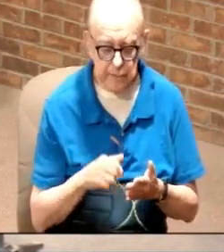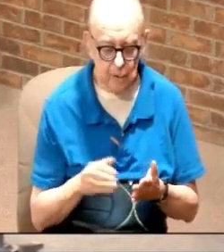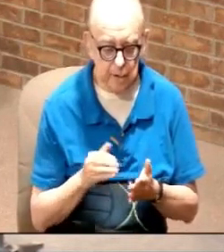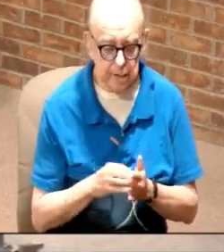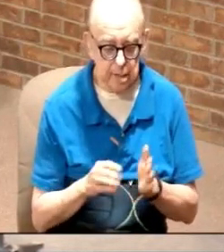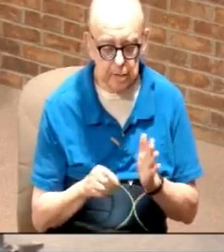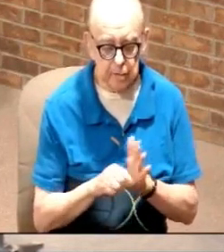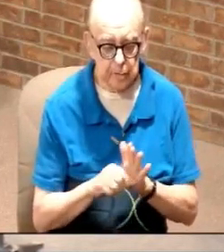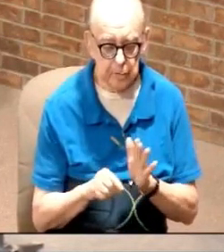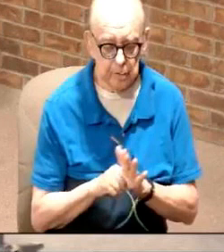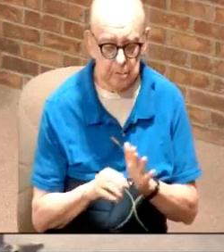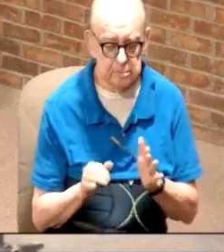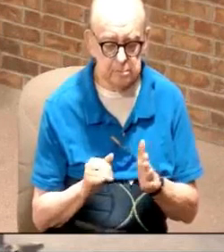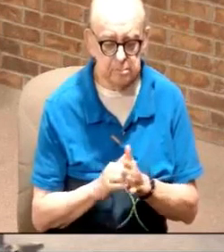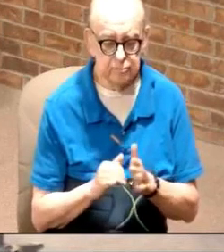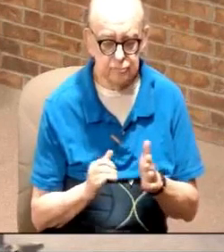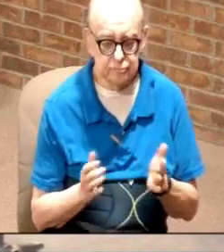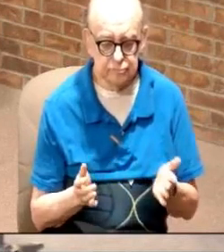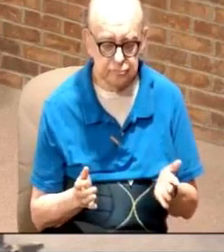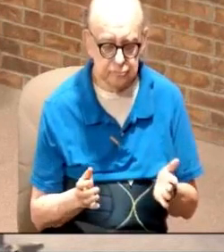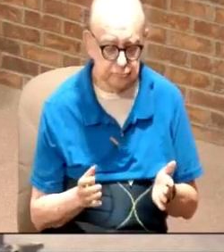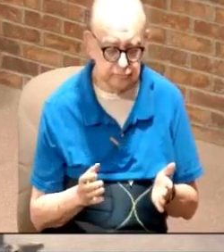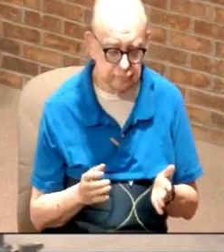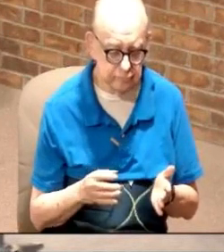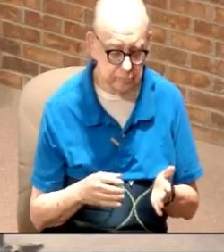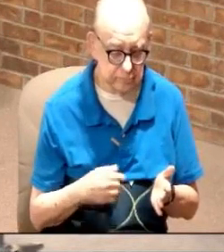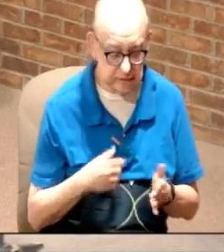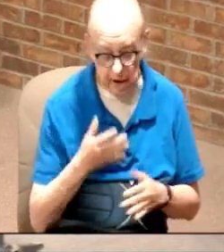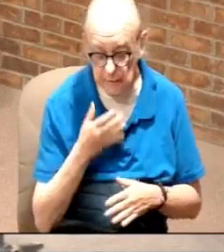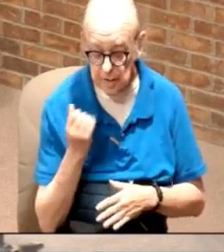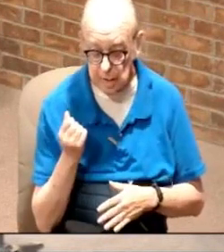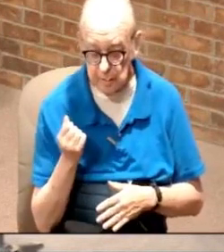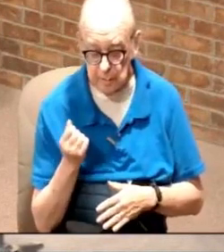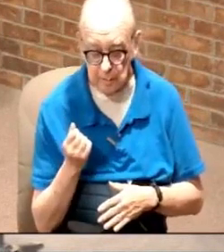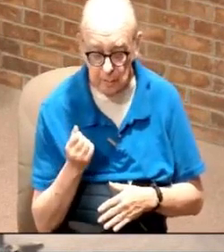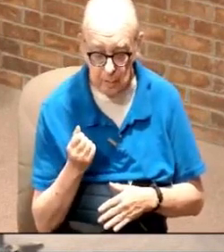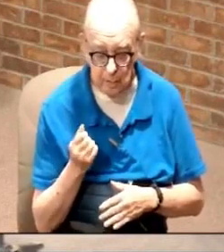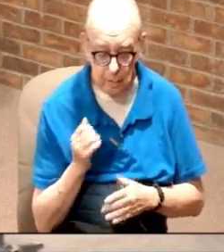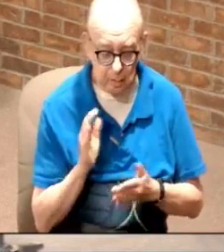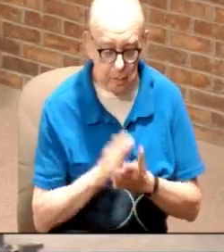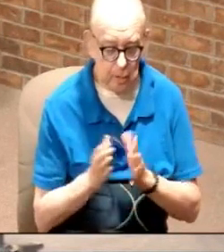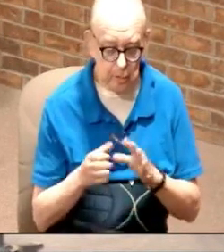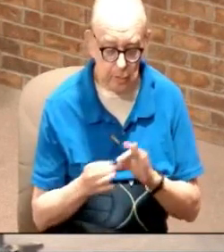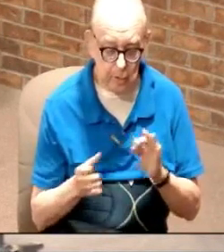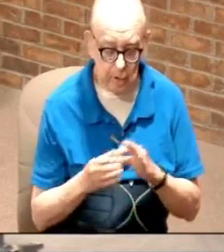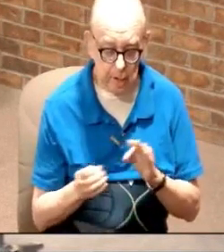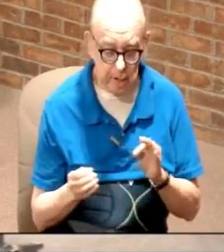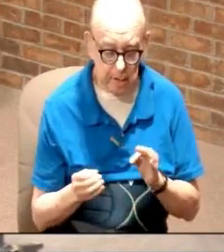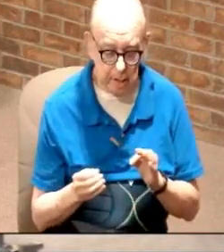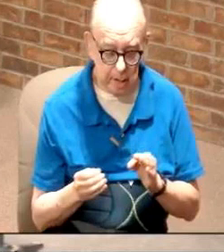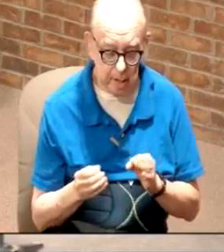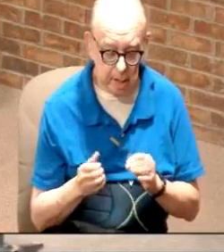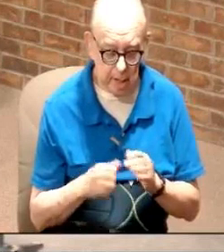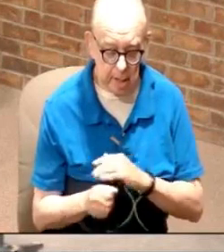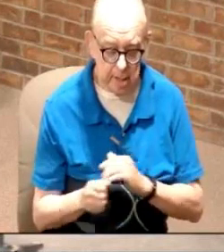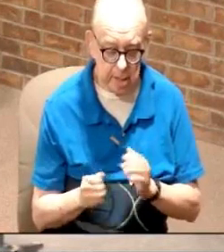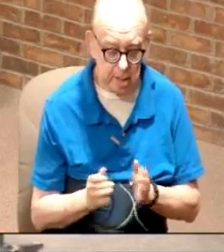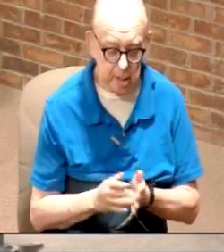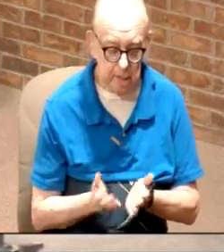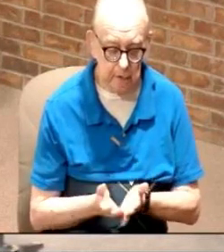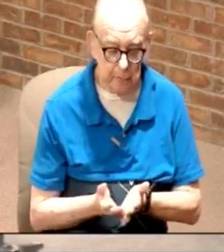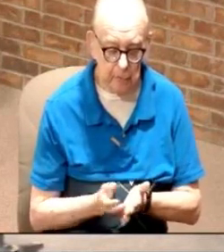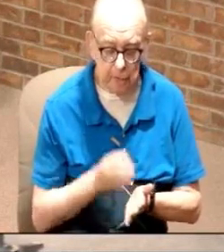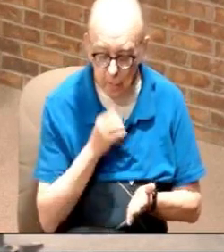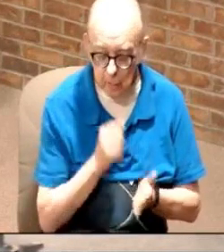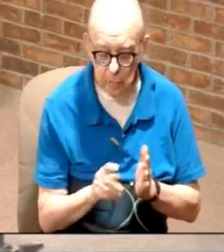scripture that I kind of forgot about. A little story that was tucked away in the Old Testament.